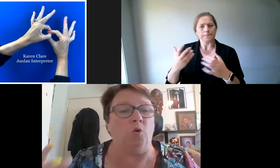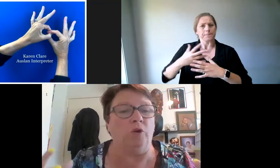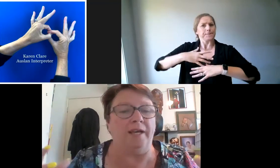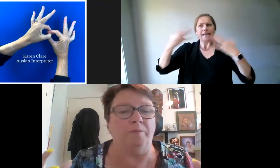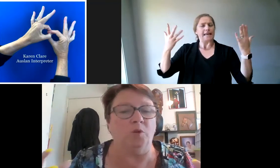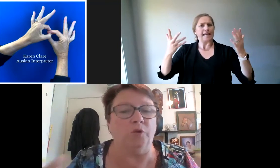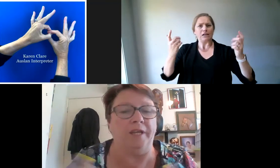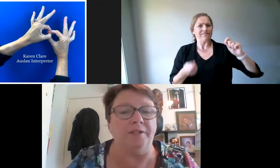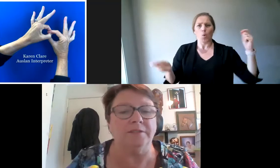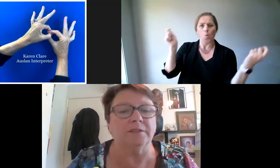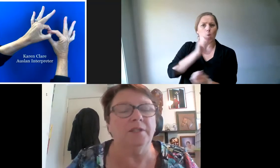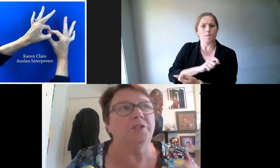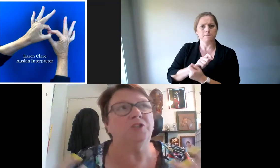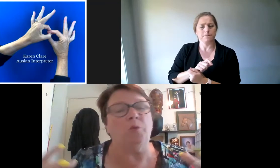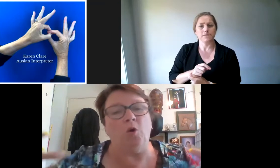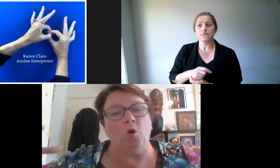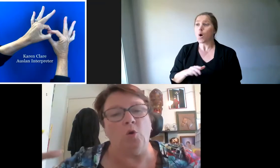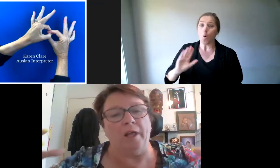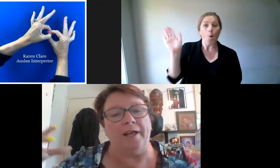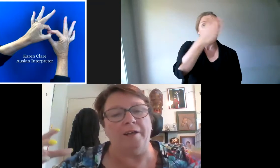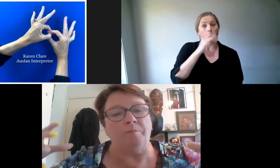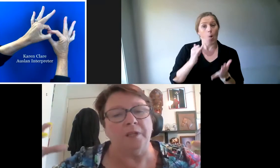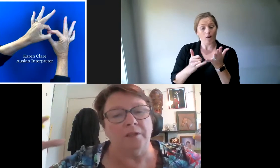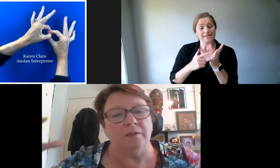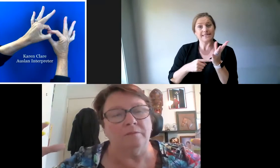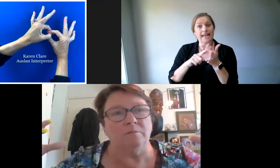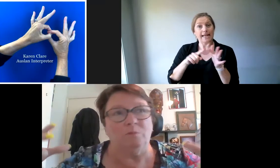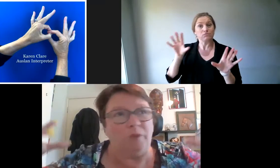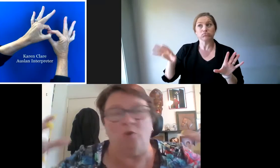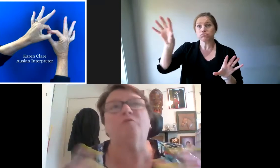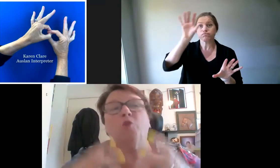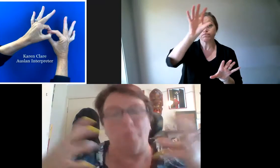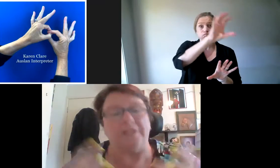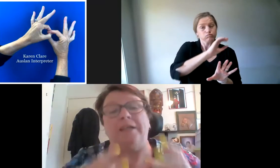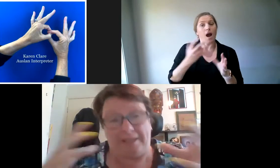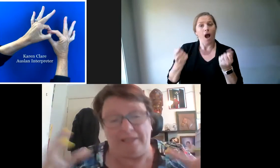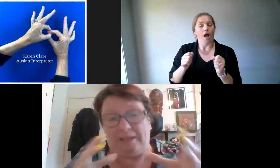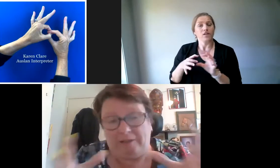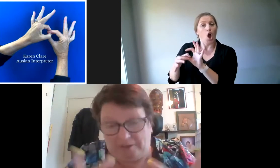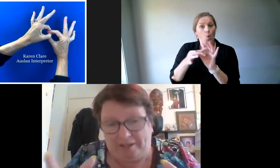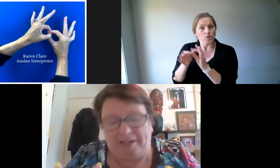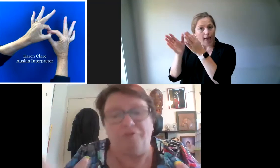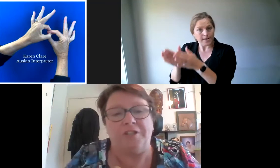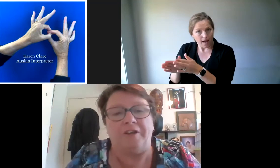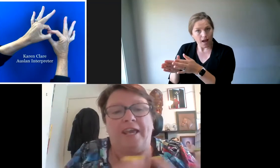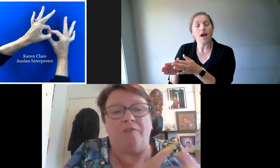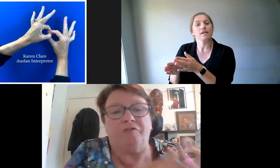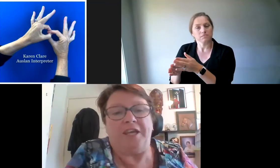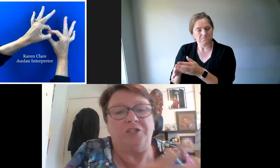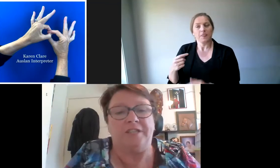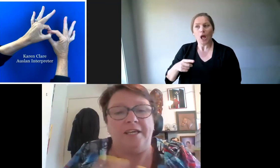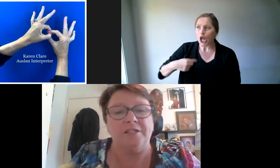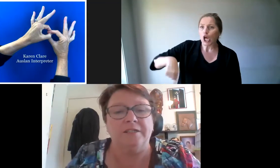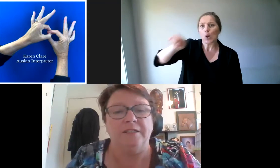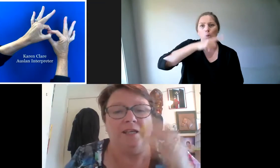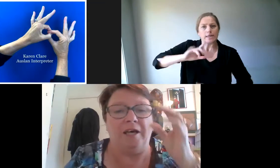had all coordinators. So, we all formed an Every Australian Count for